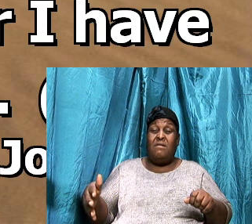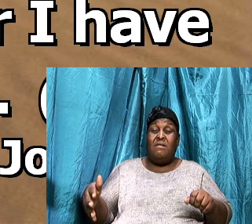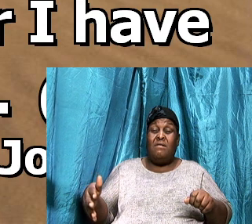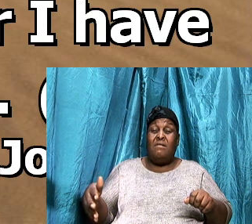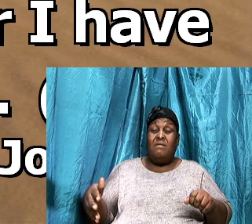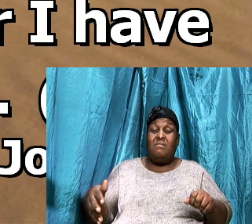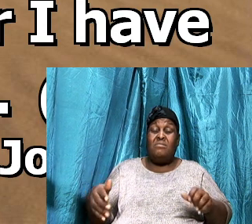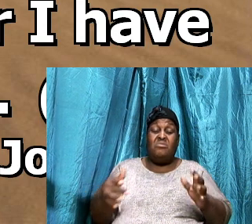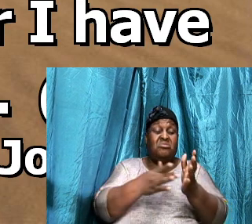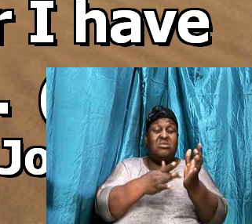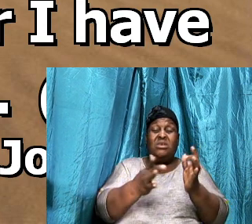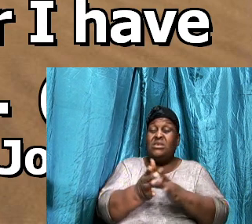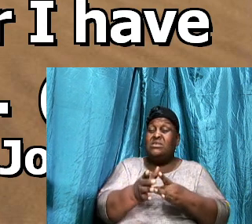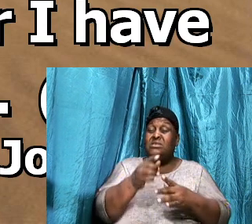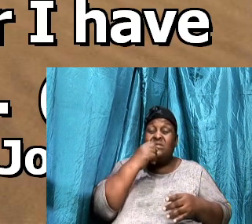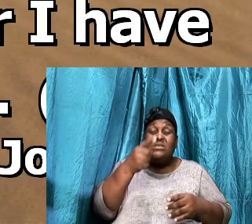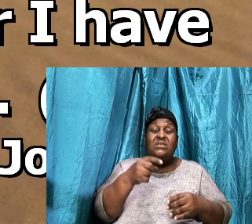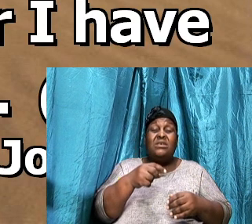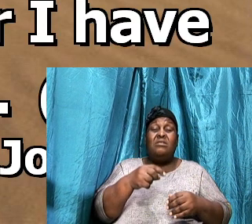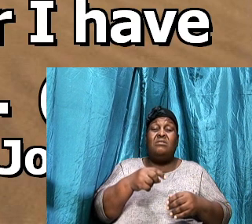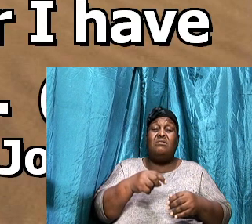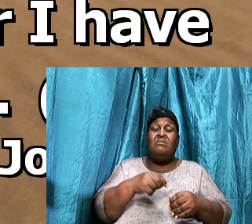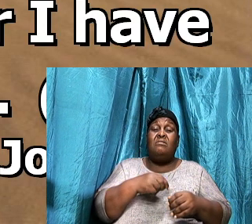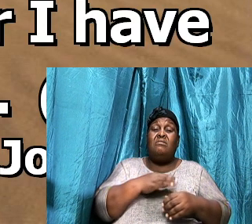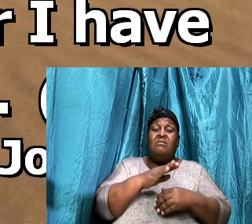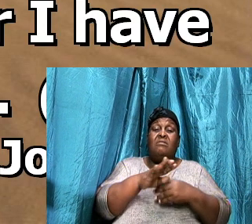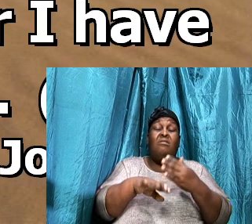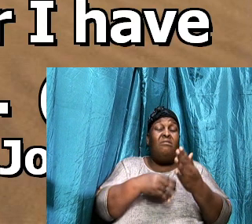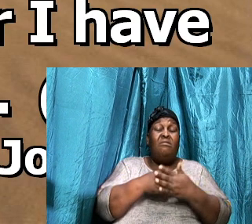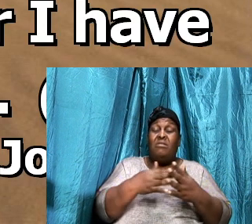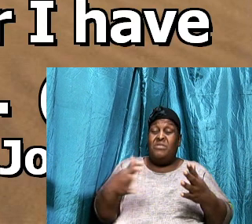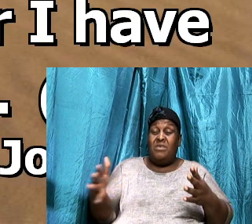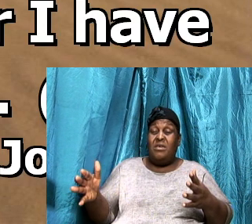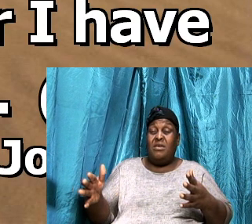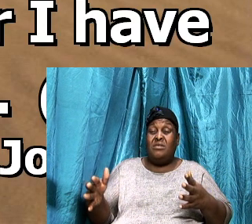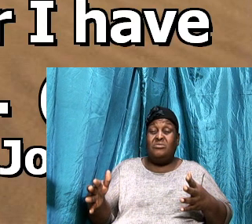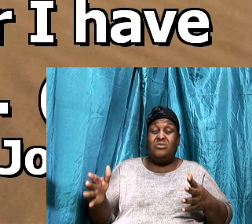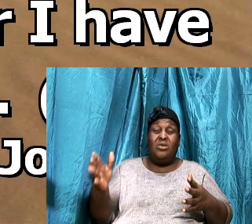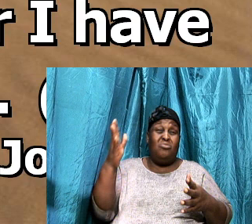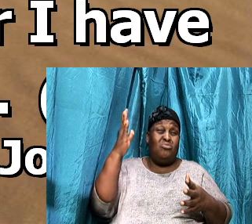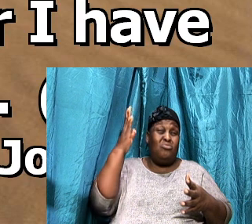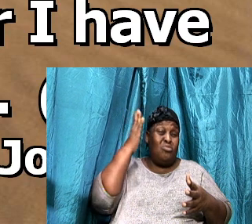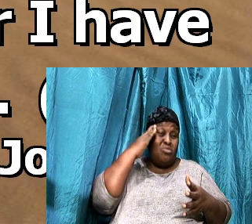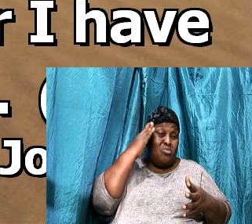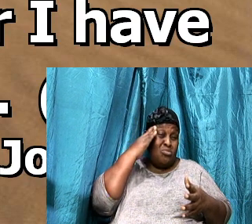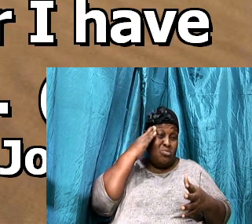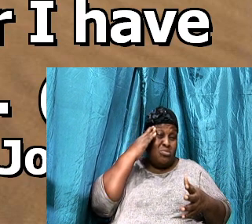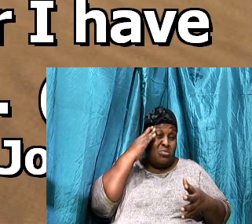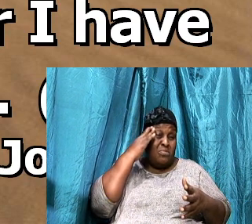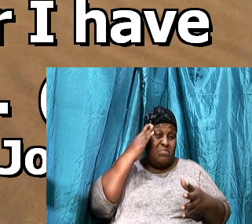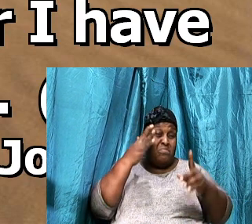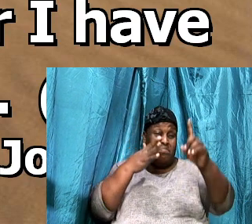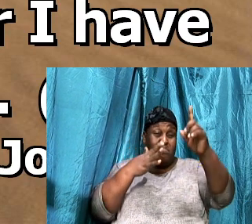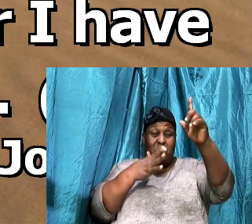Jesus said, All things that I have heard of my Father, I have made known unto you.